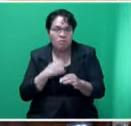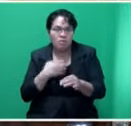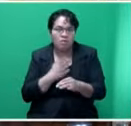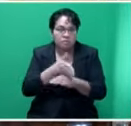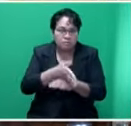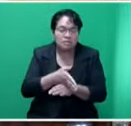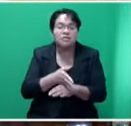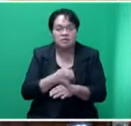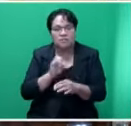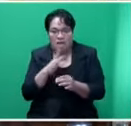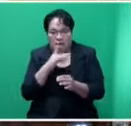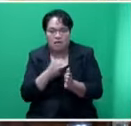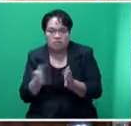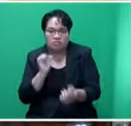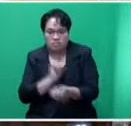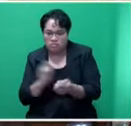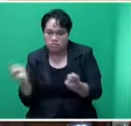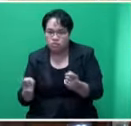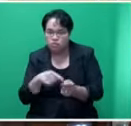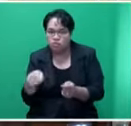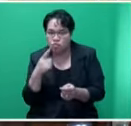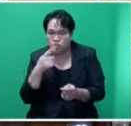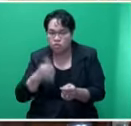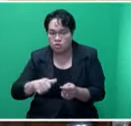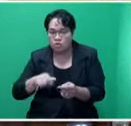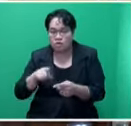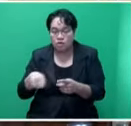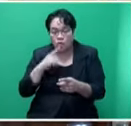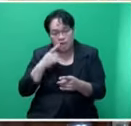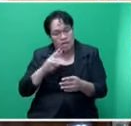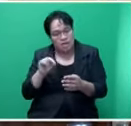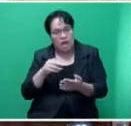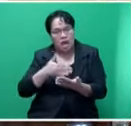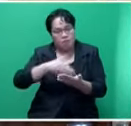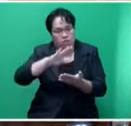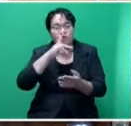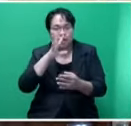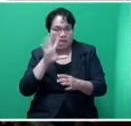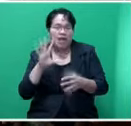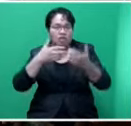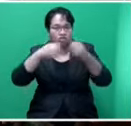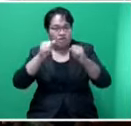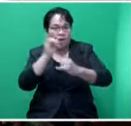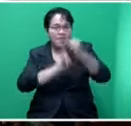of course, Mr. Speaker, sir, is essential for us to be able to approve so we can fulfil our international commitments. Thank you, sir.